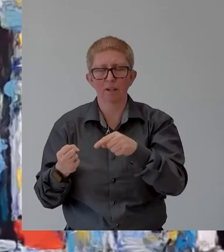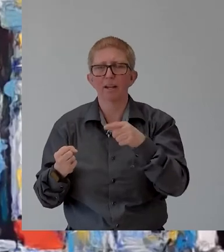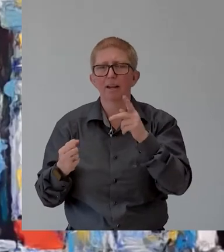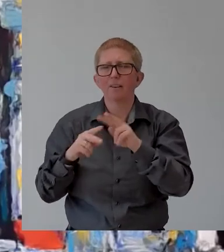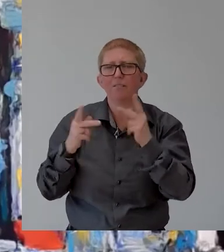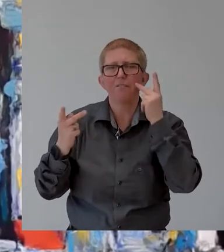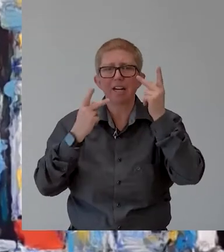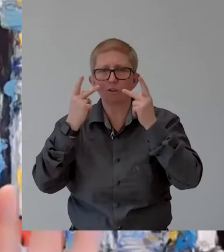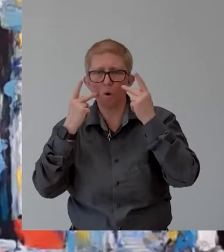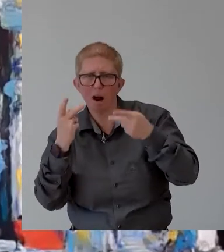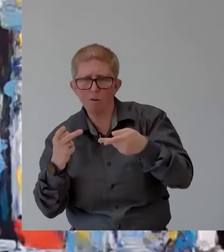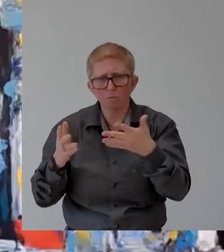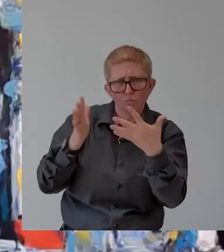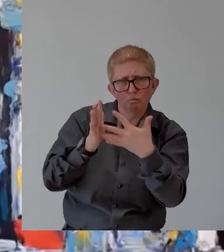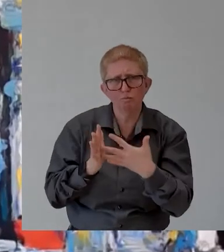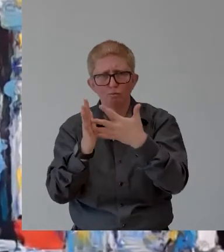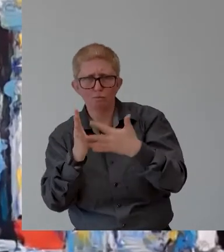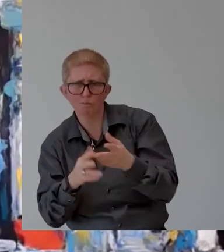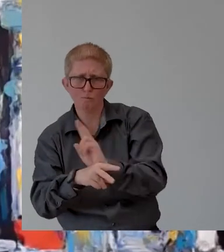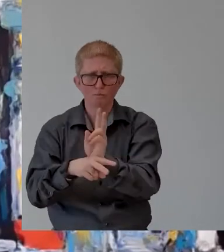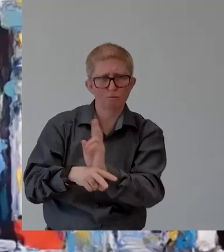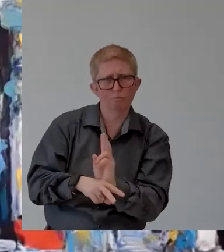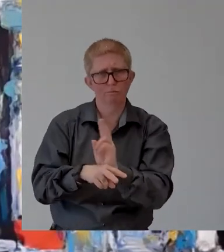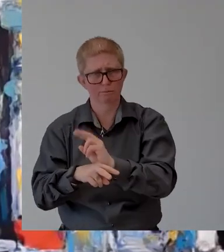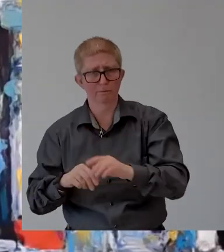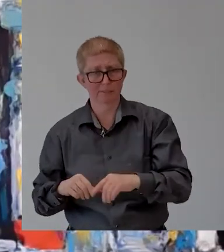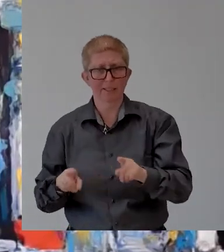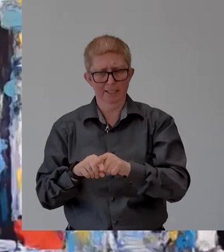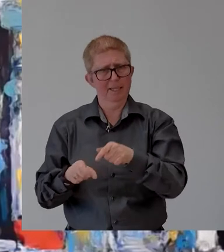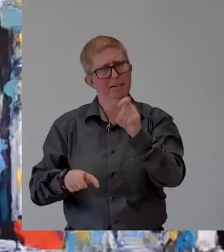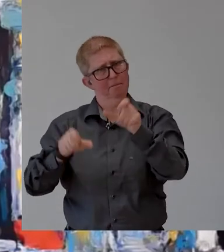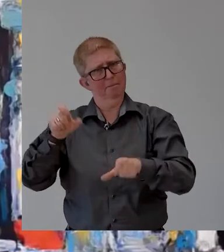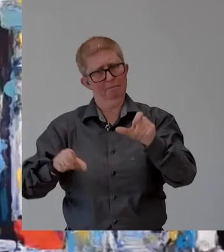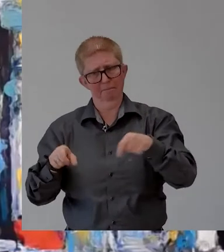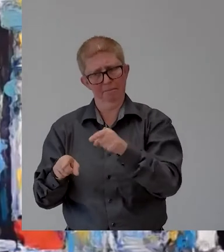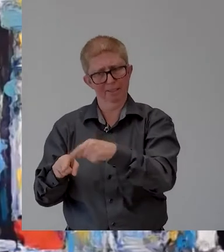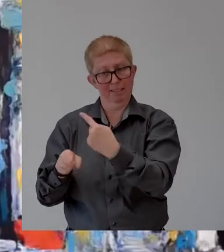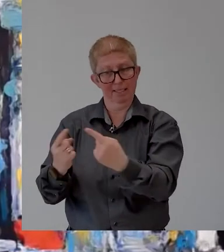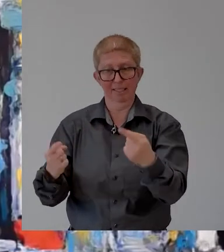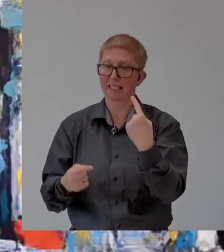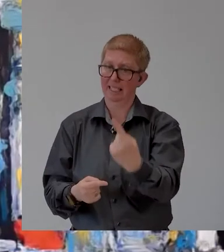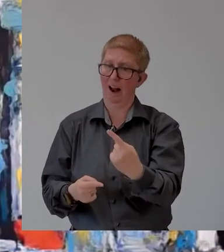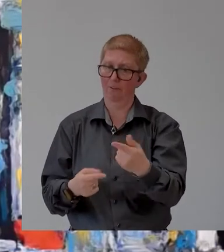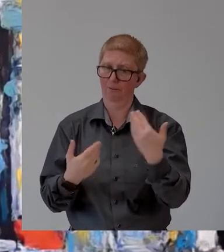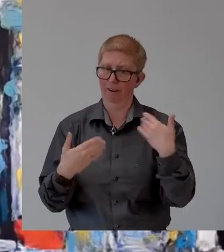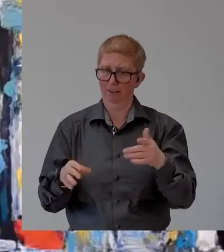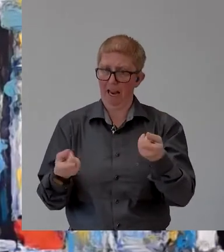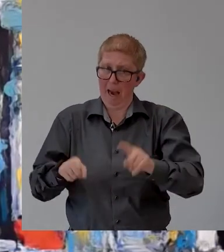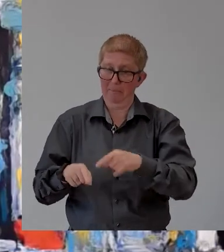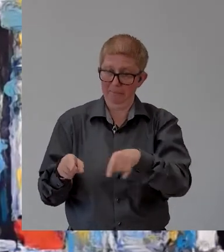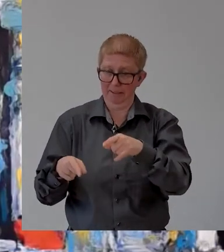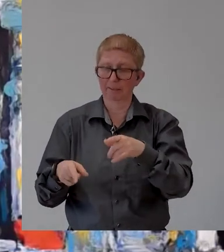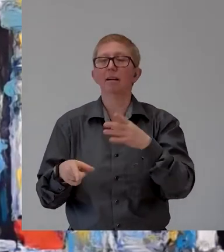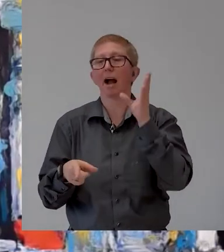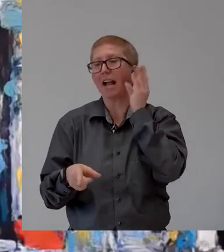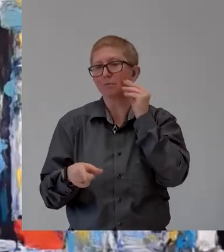i want to jump right in and we will start with the first stage you know when an employer